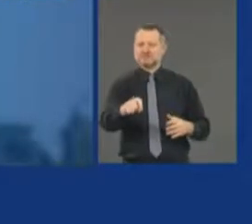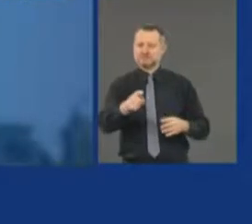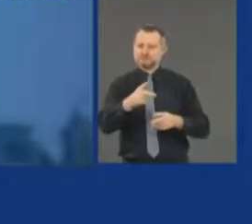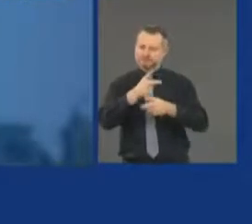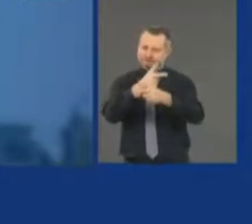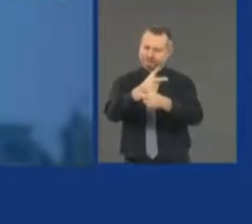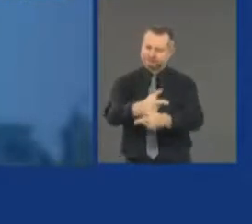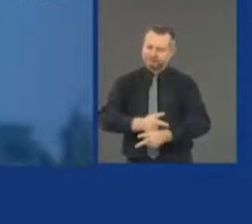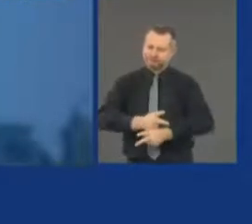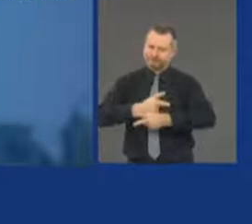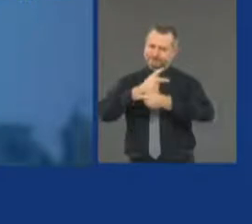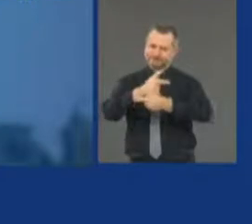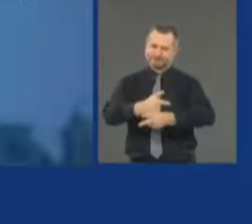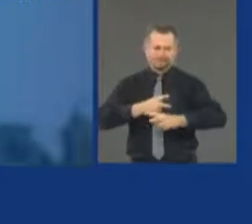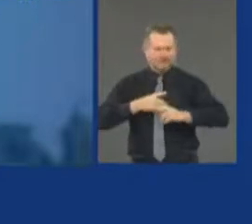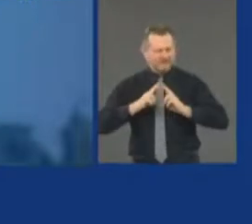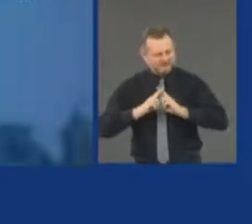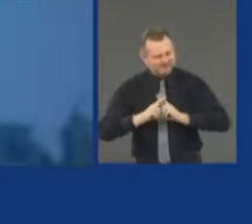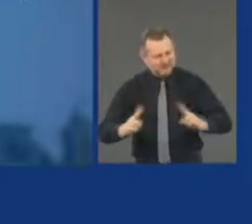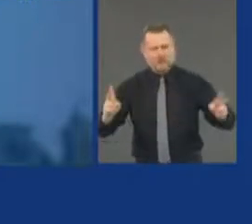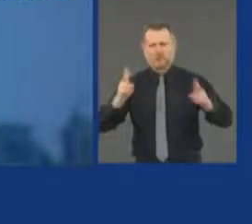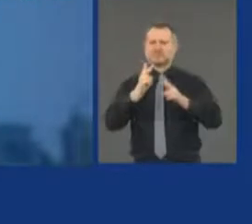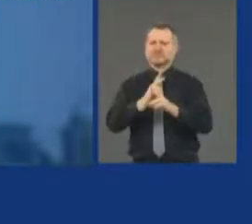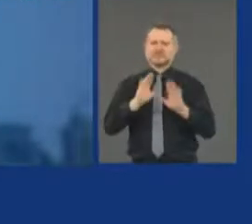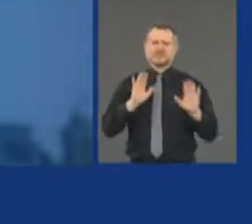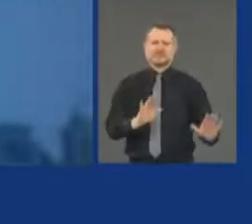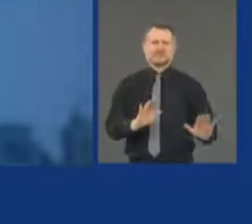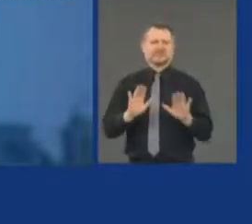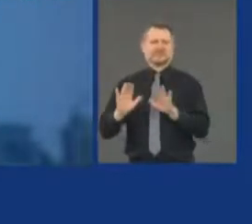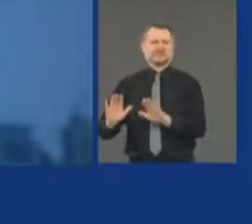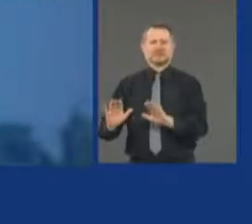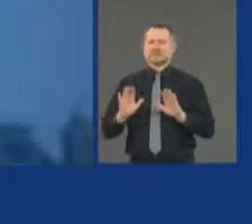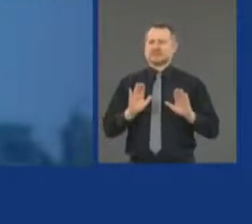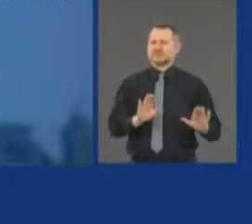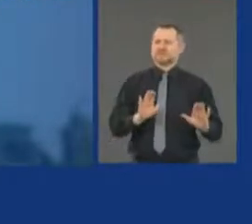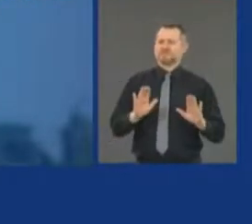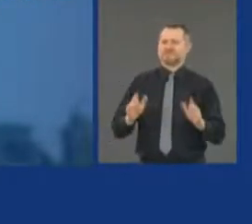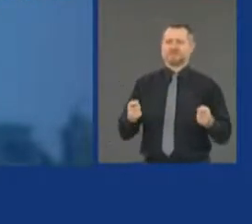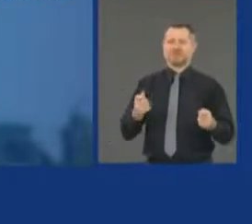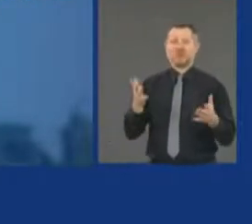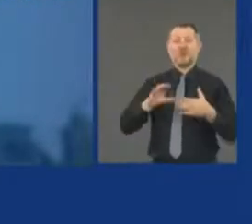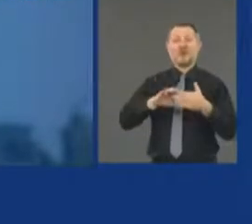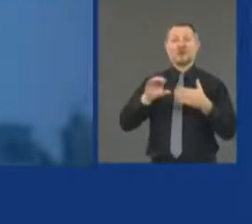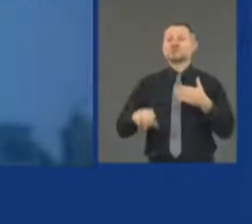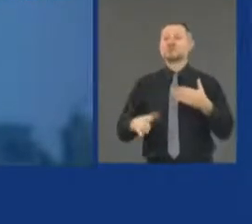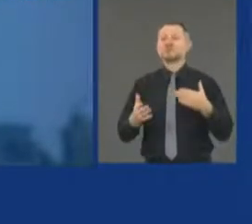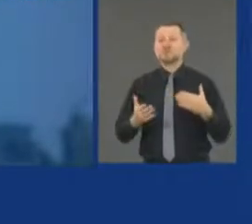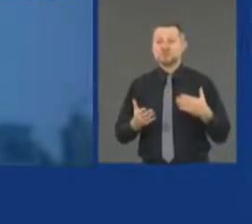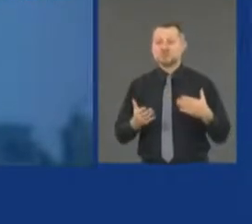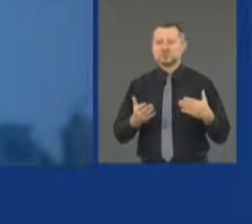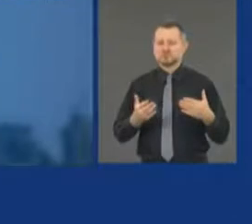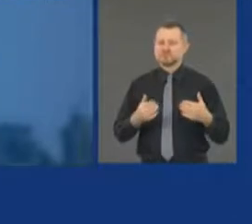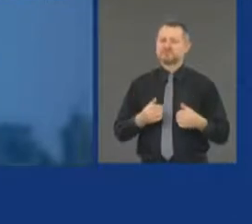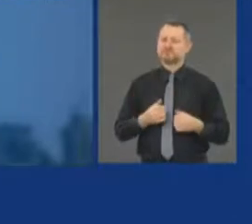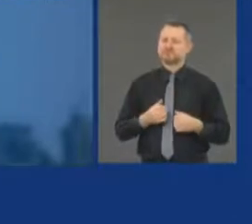Because the consequences are steep on both sides of this equation.